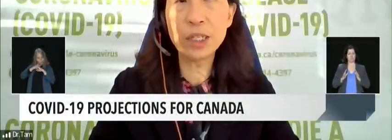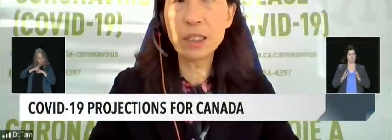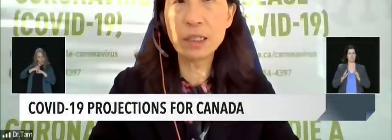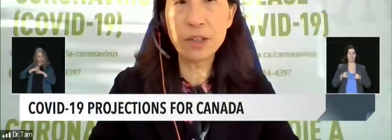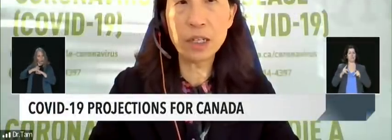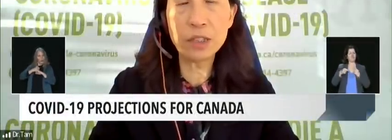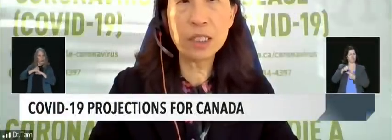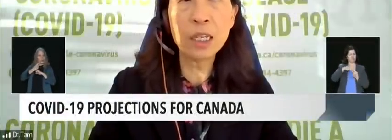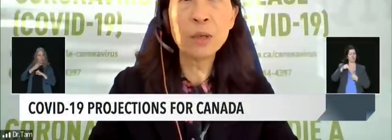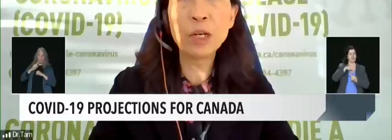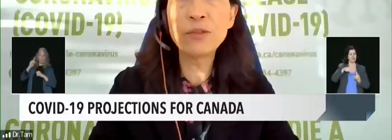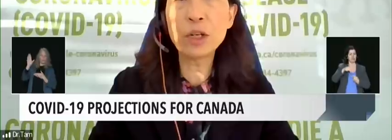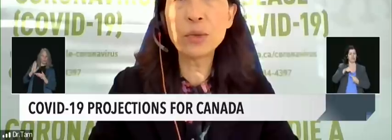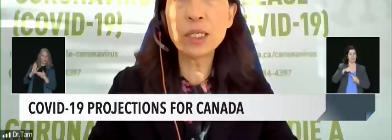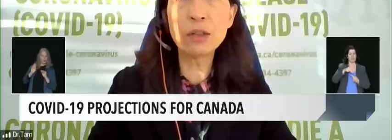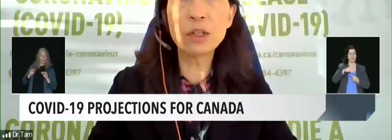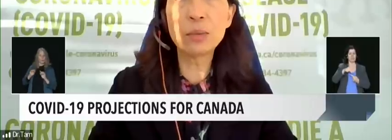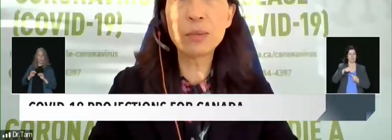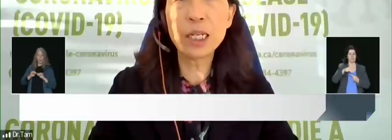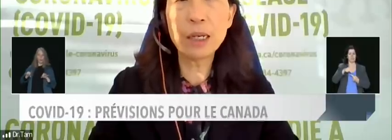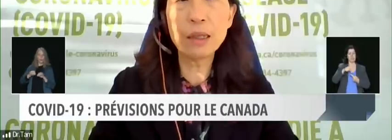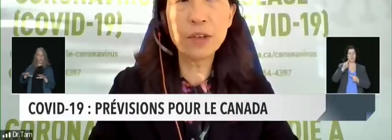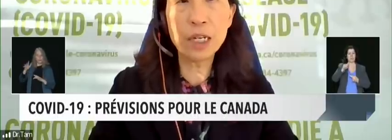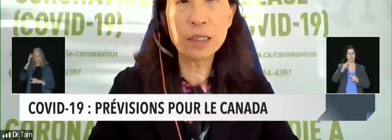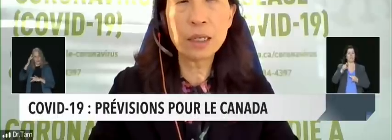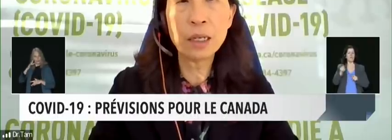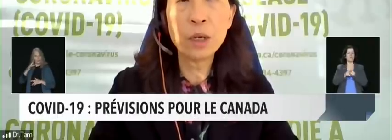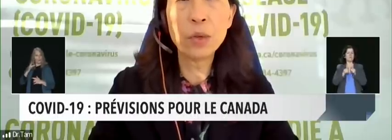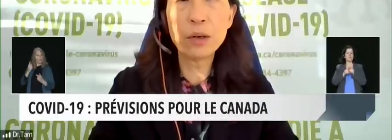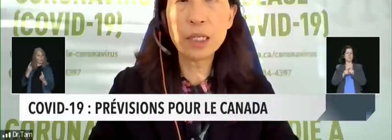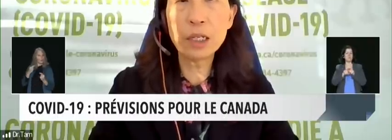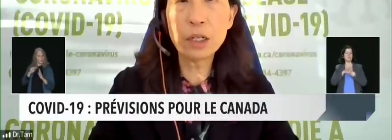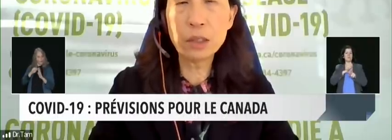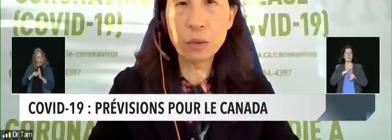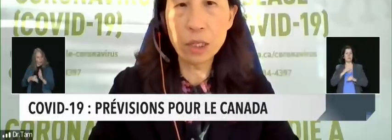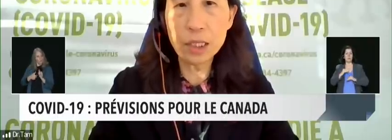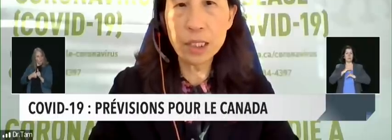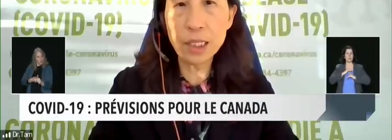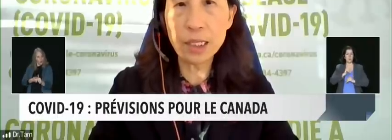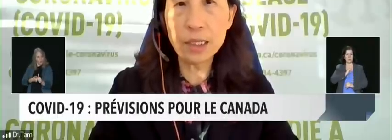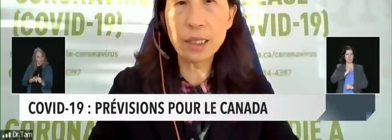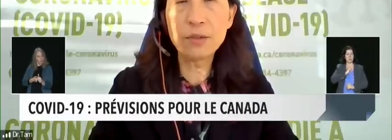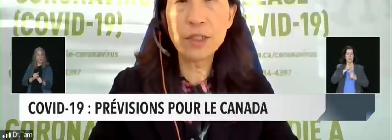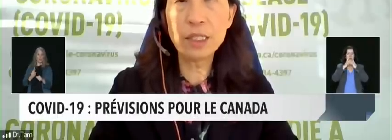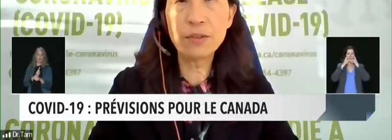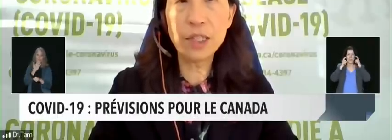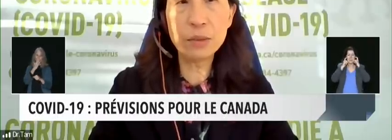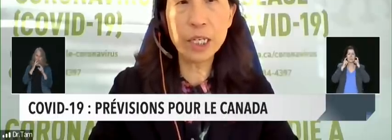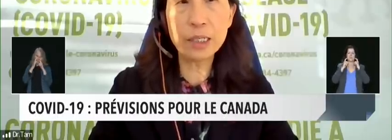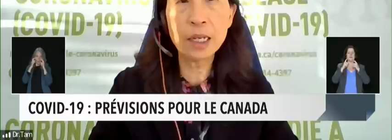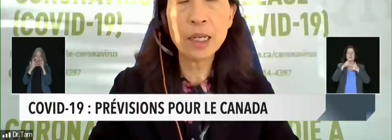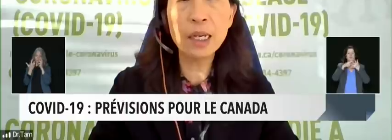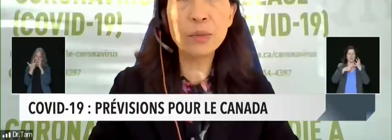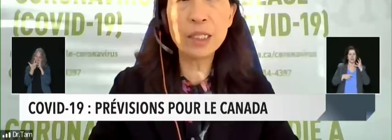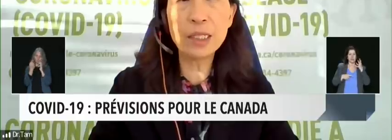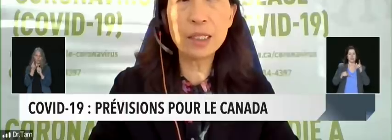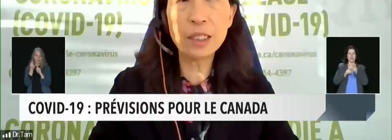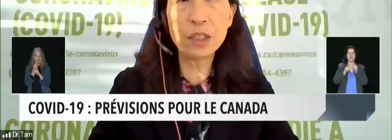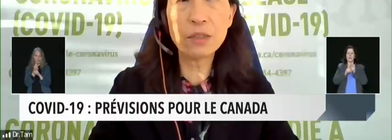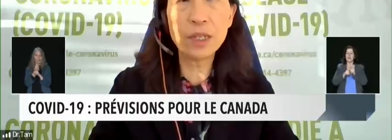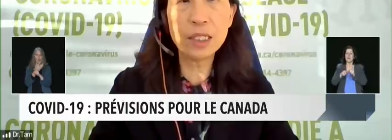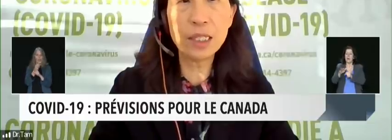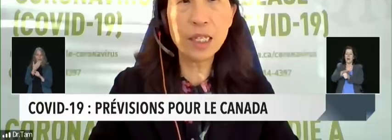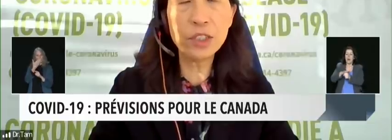and spreading the virus by following local public health advice, wearing a good quality and snug-fitting face mask and